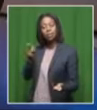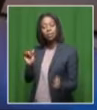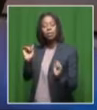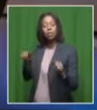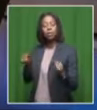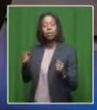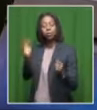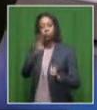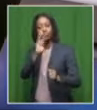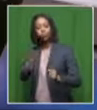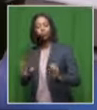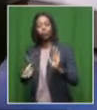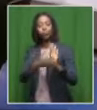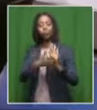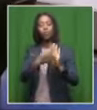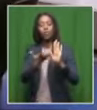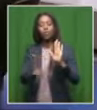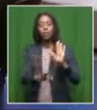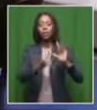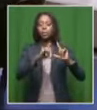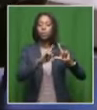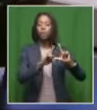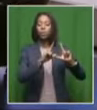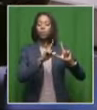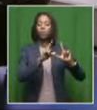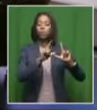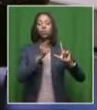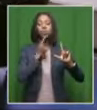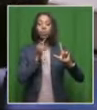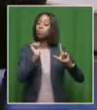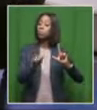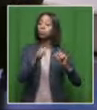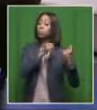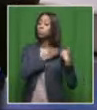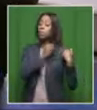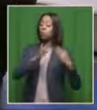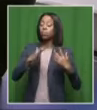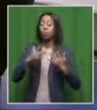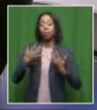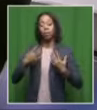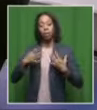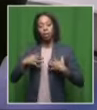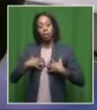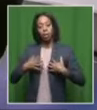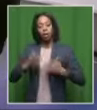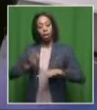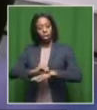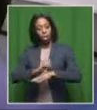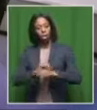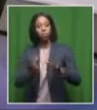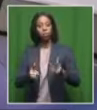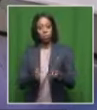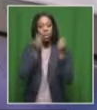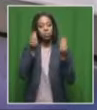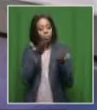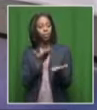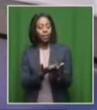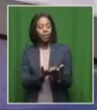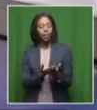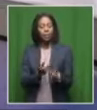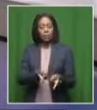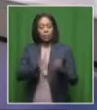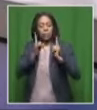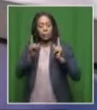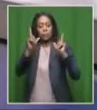you have all these warnings as cigarettes, smoking cigarettes can cause lung cancer, this, that and the other. They put these gruesome pictures